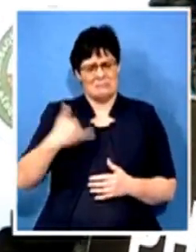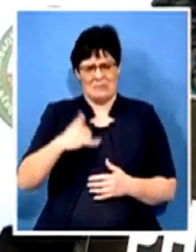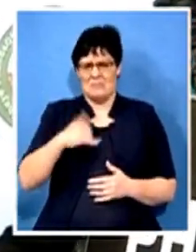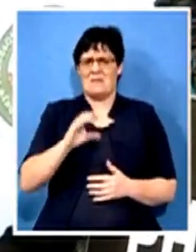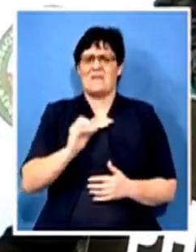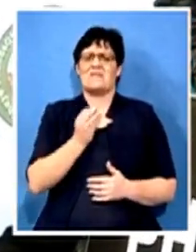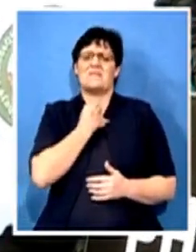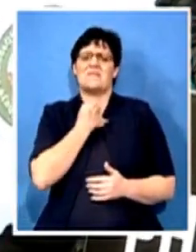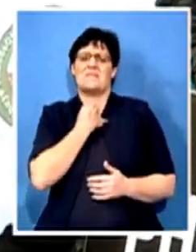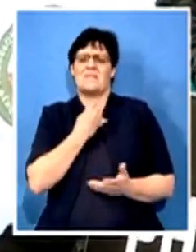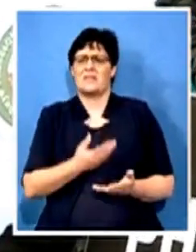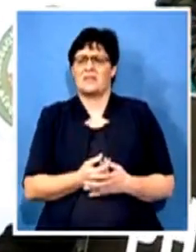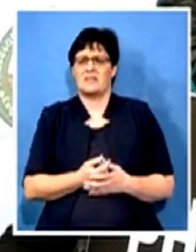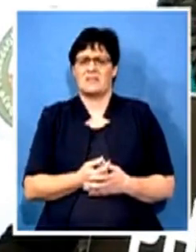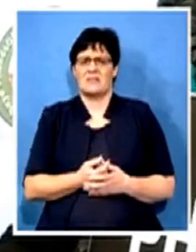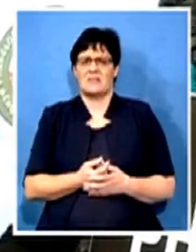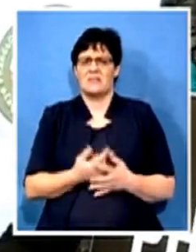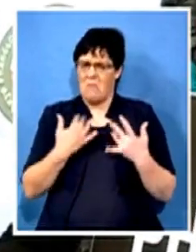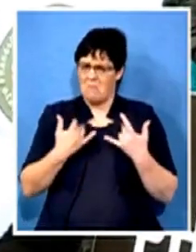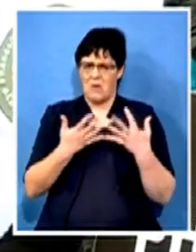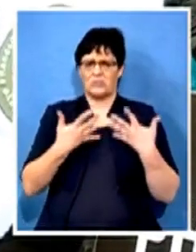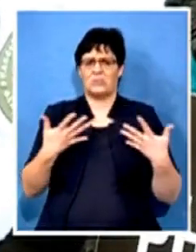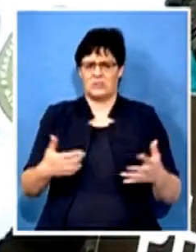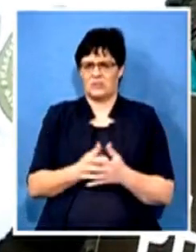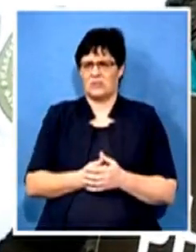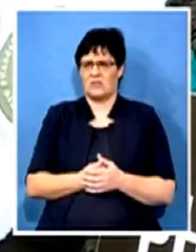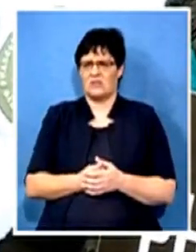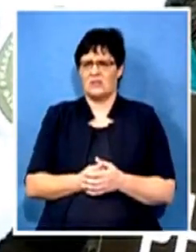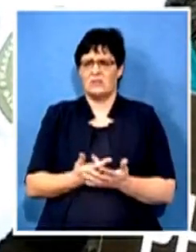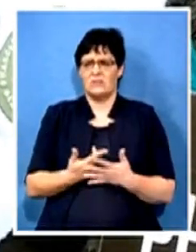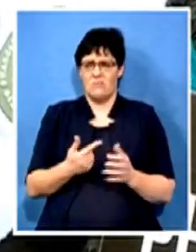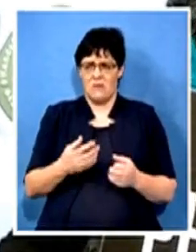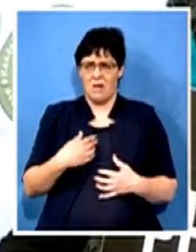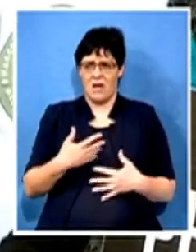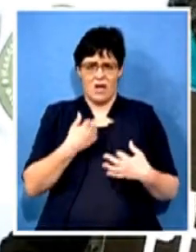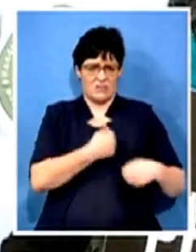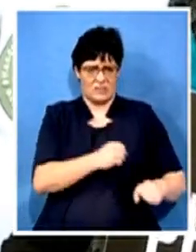I have to fight for the country.